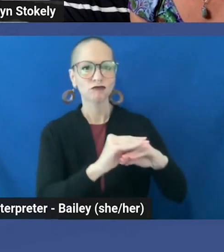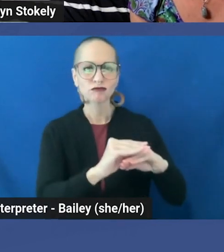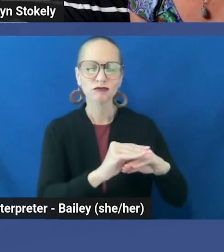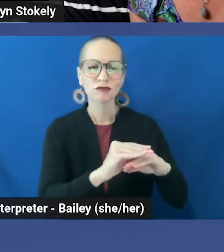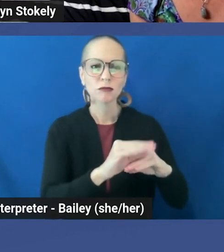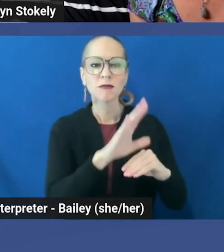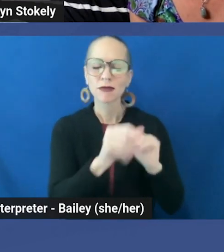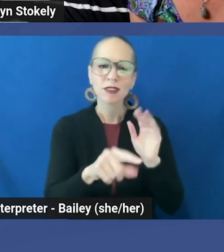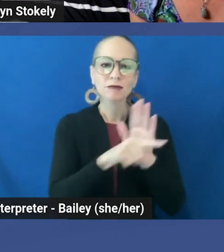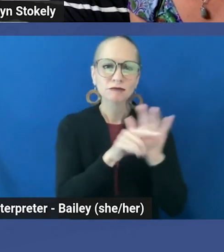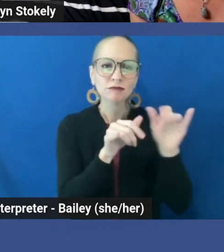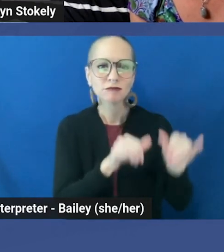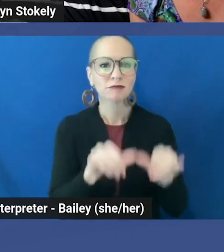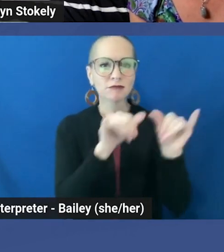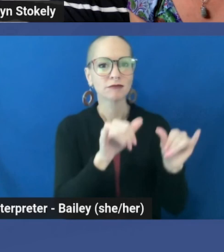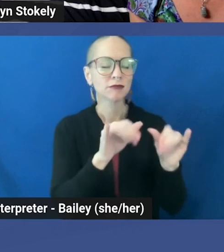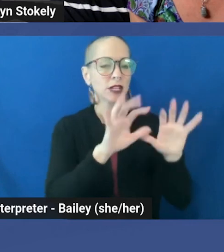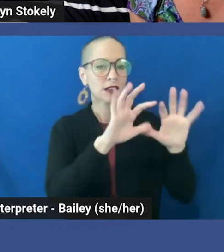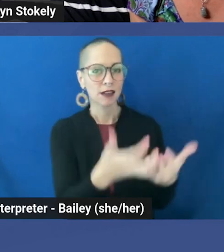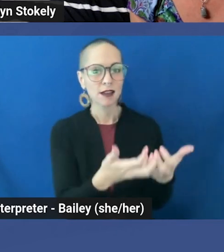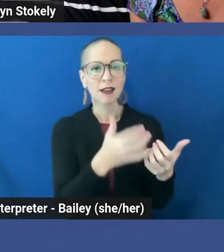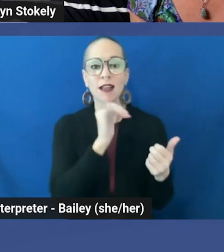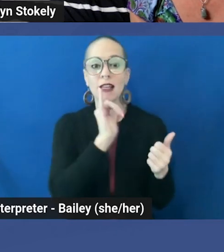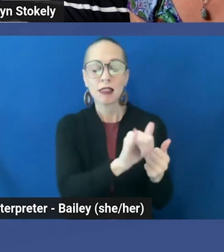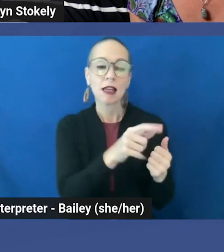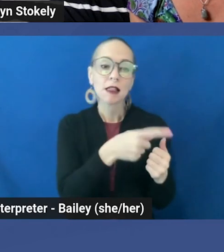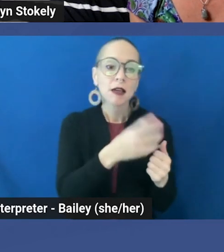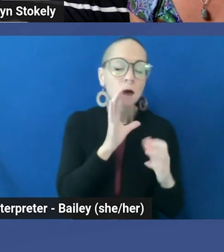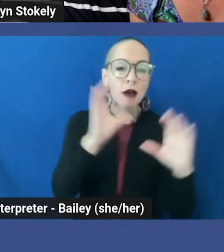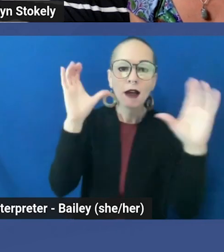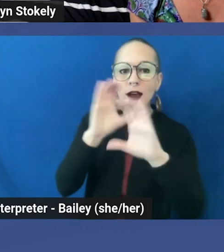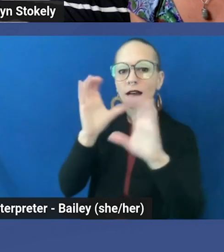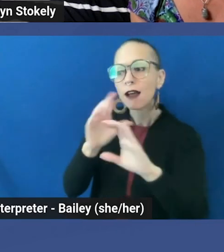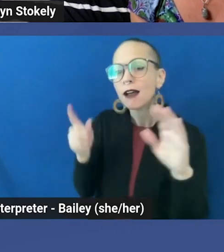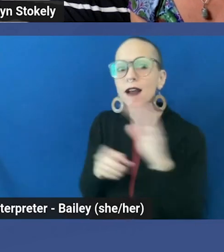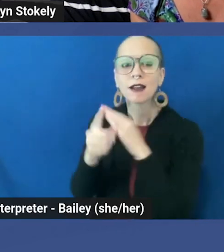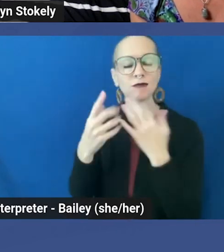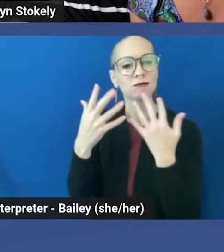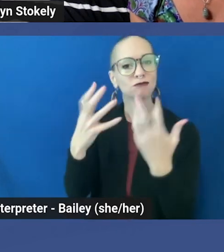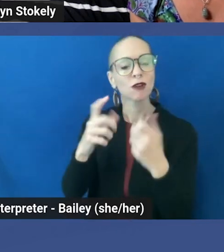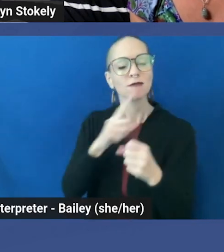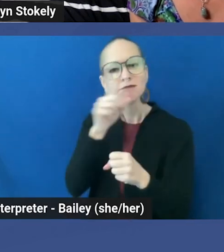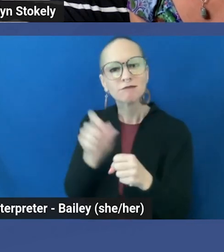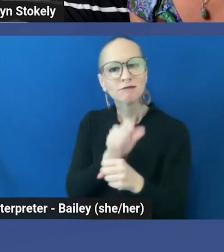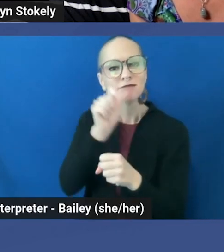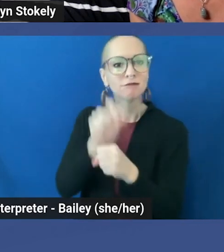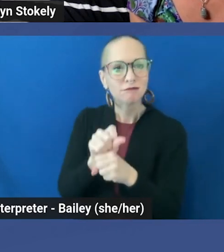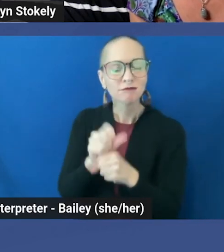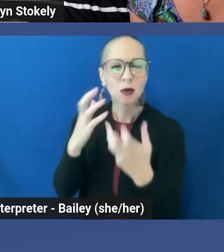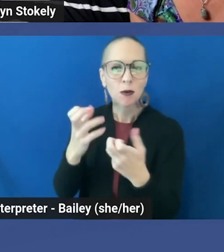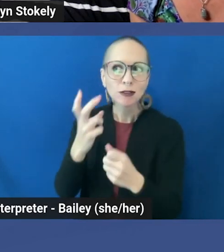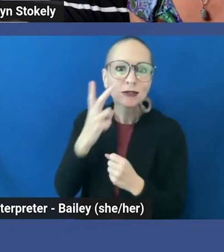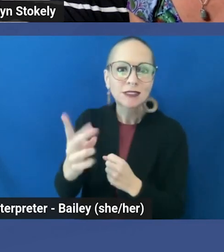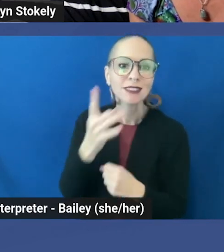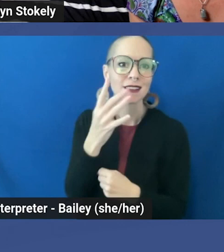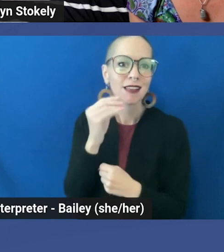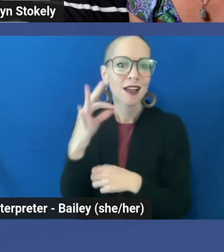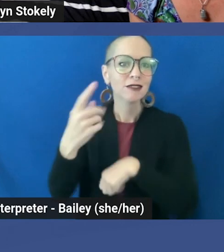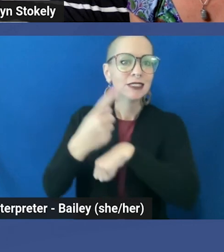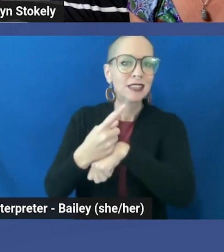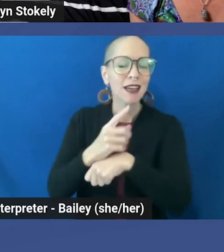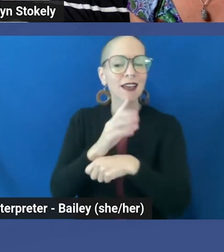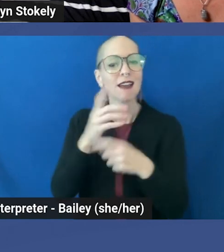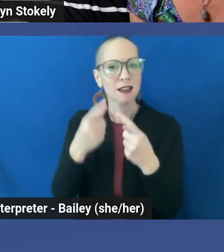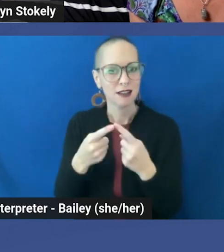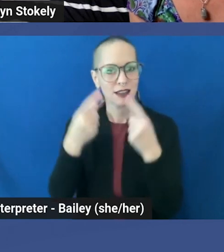By juxtaposing the sex workers' quest for legitimacy to see the light of day against